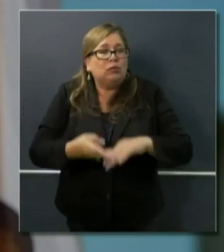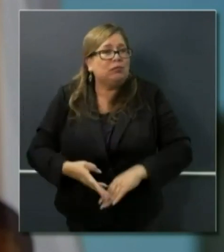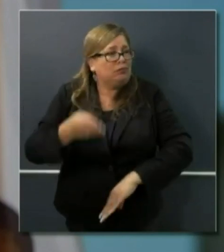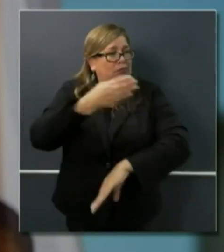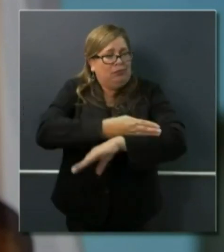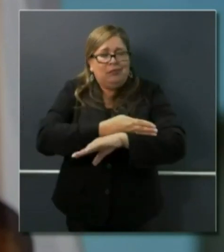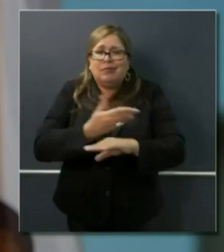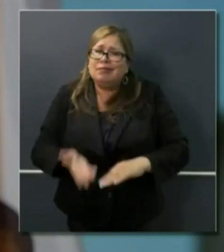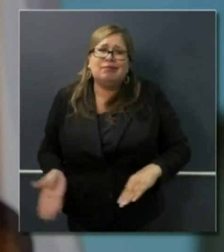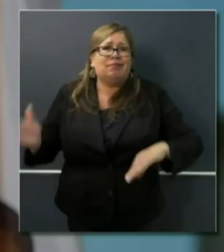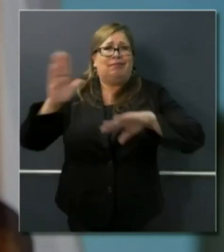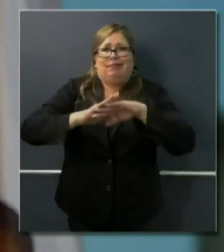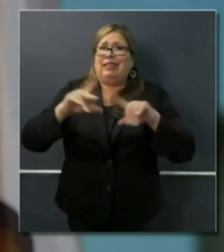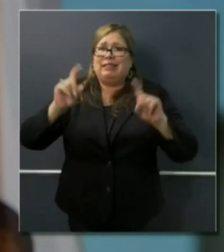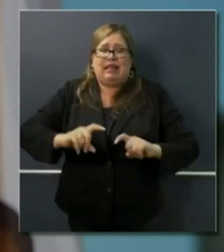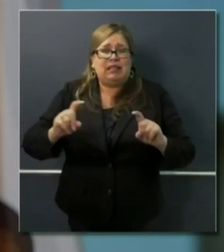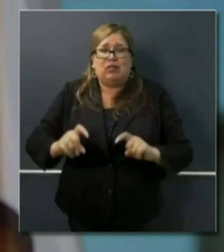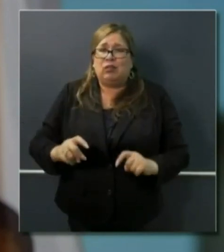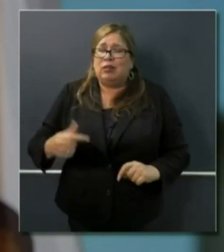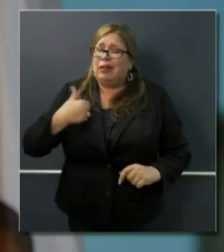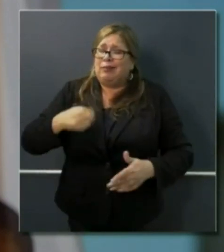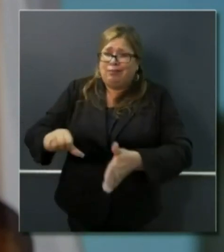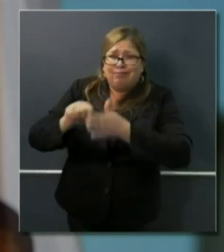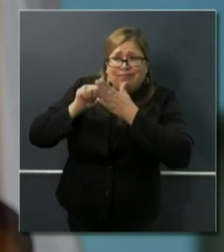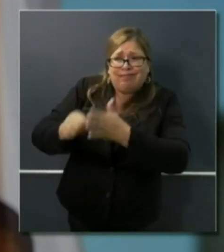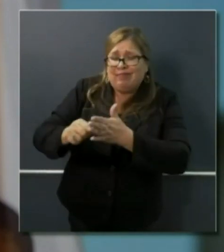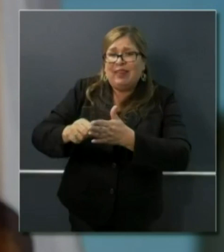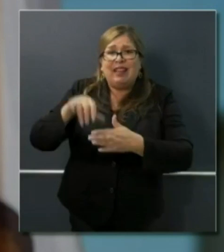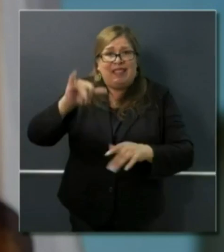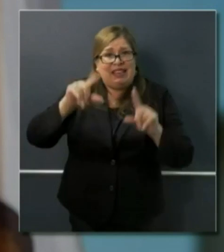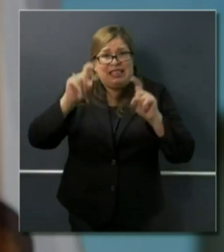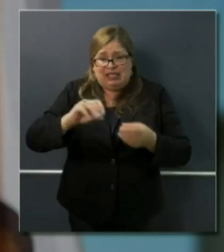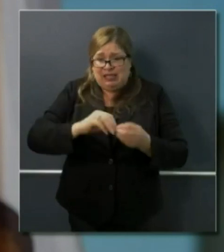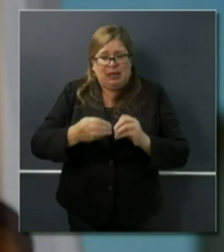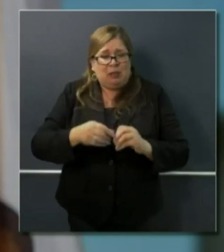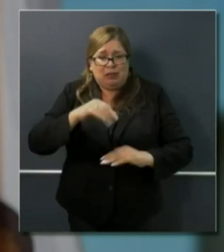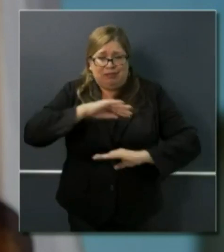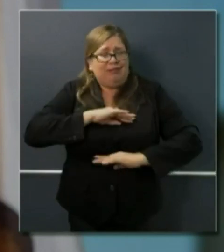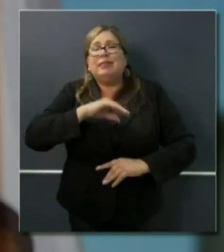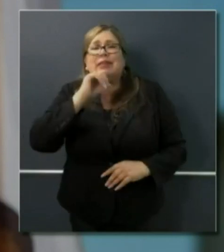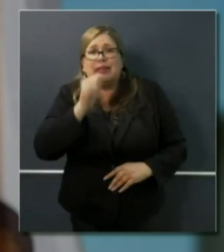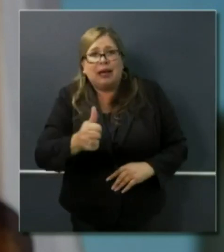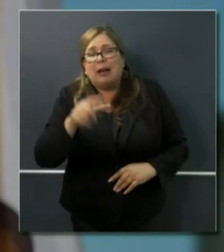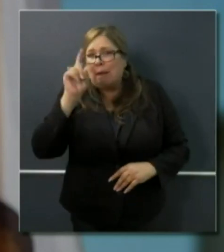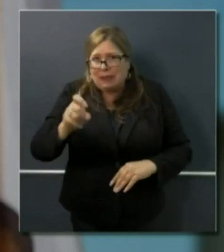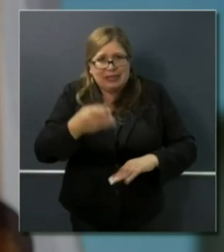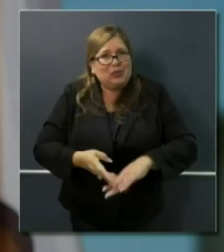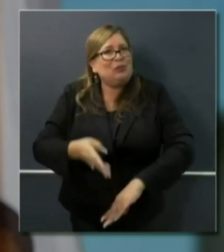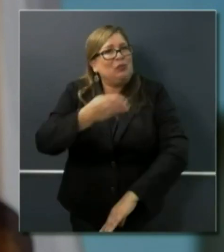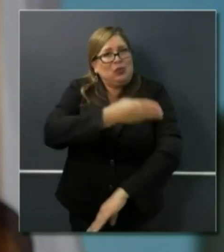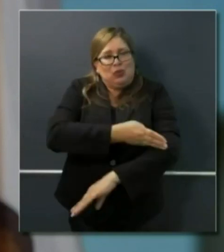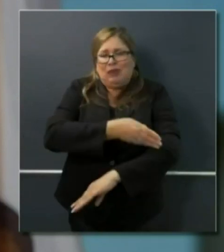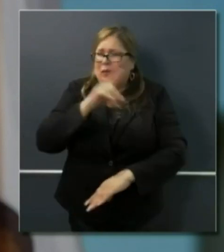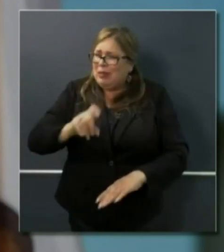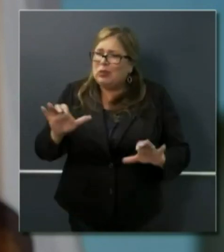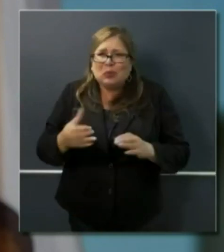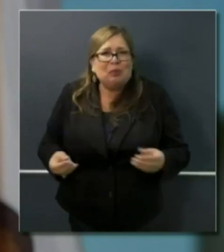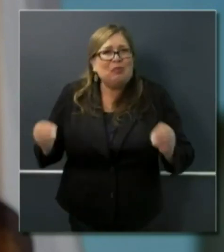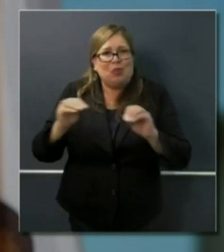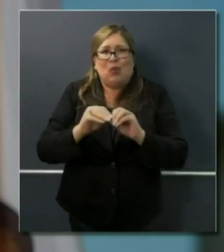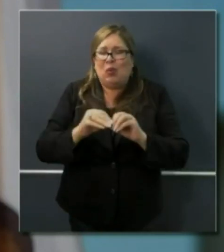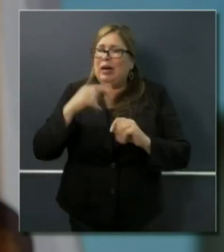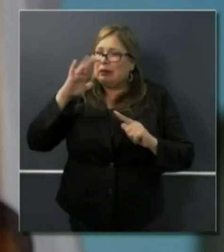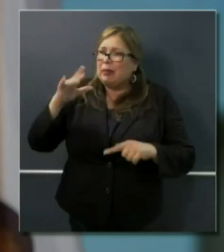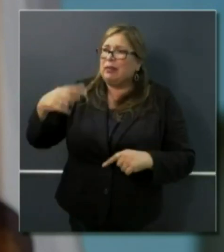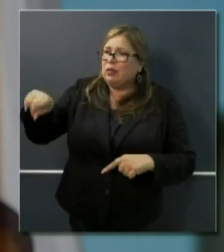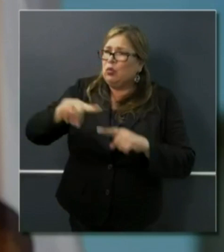adamant that we needed to improve this space and took responsibility as it relates to doing more and expecting more of our entire